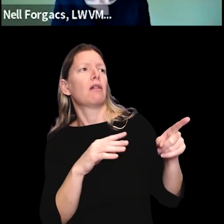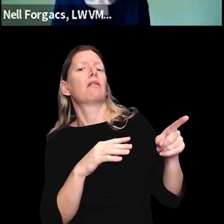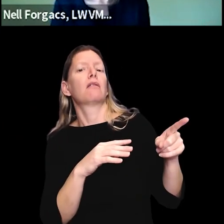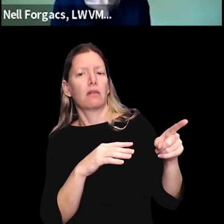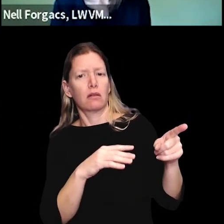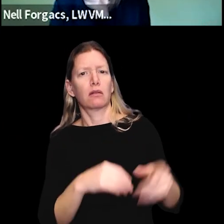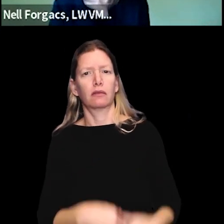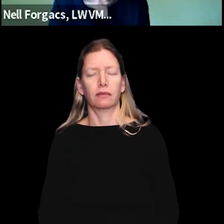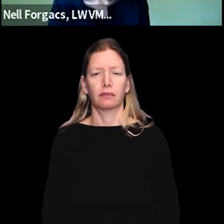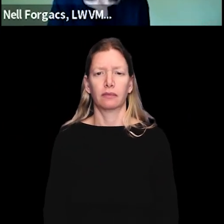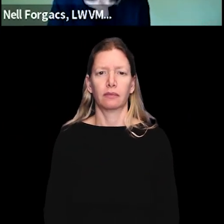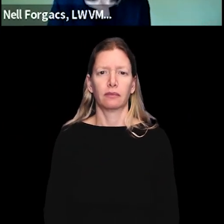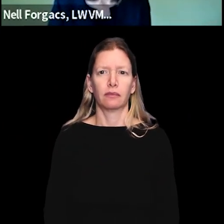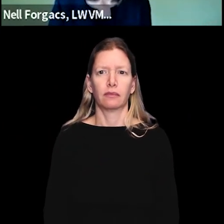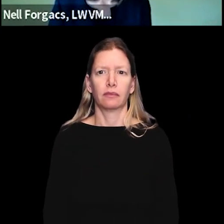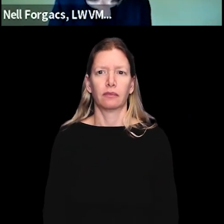reference it.